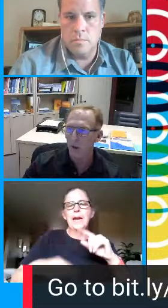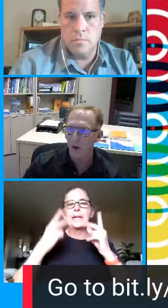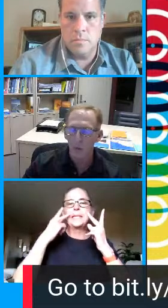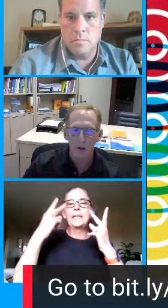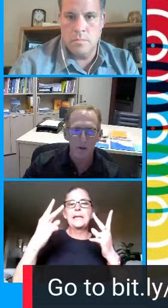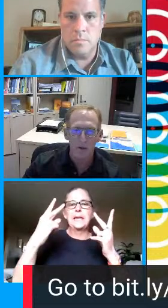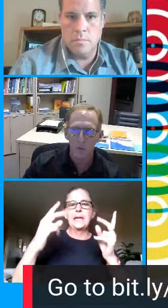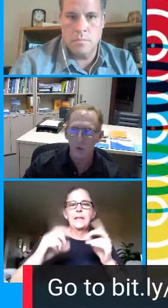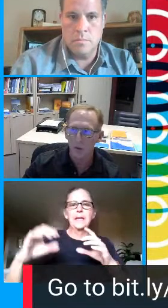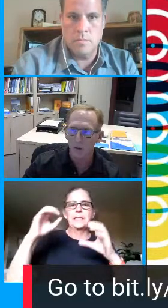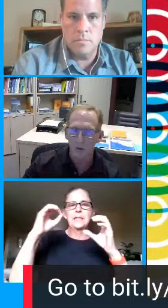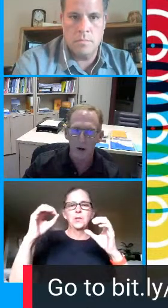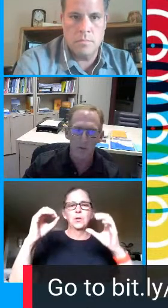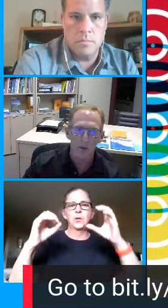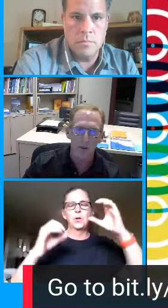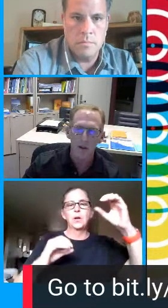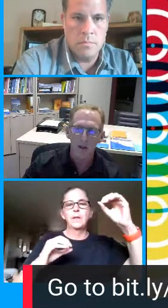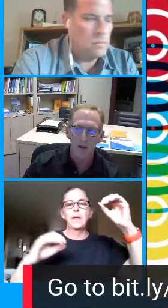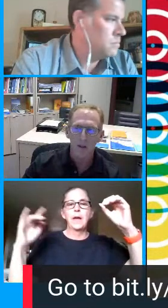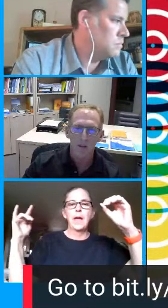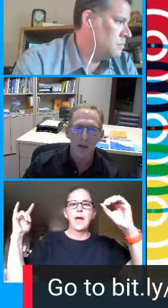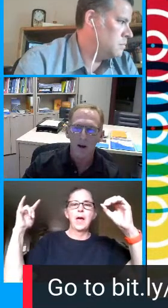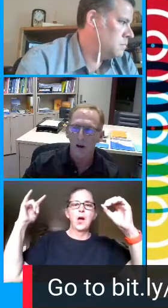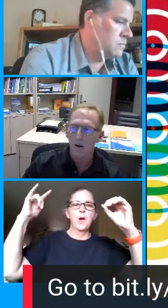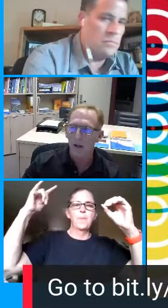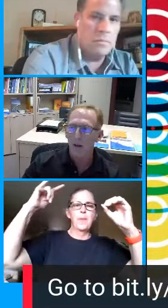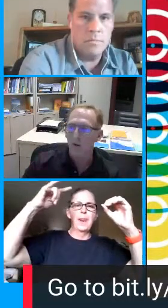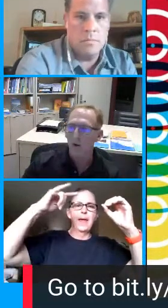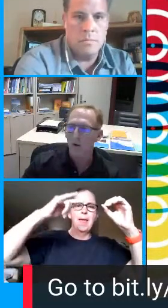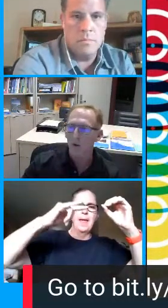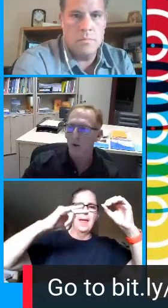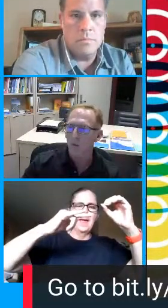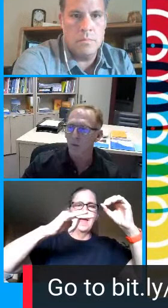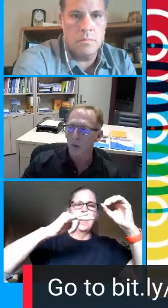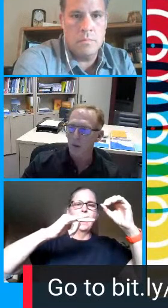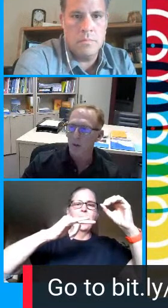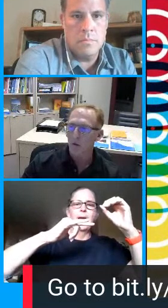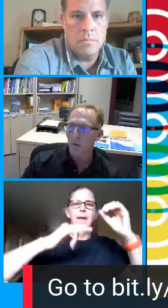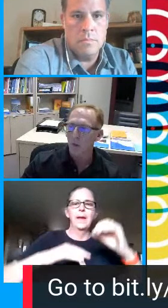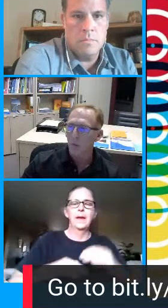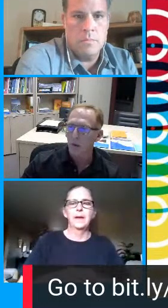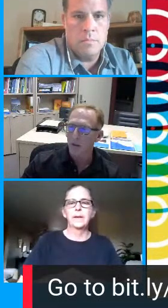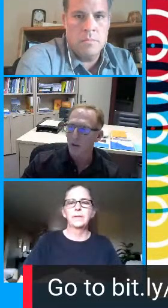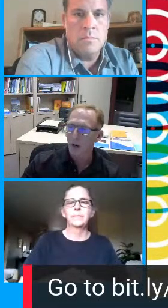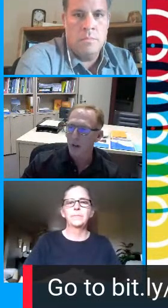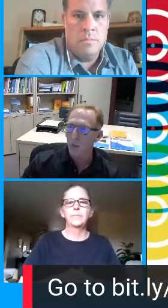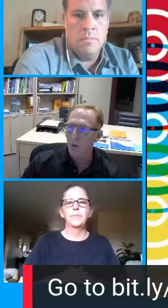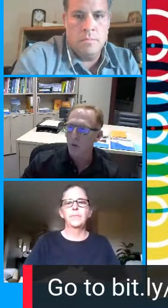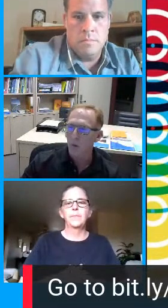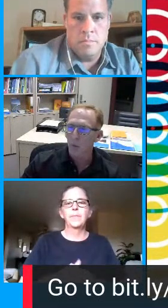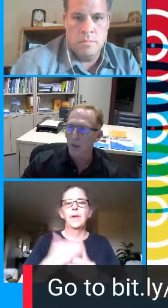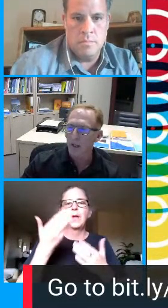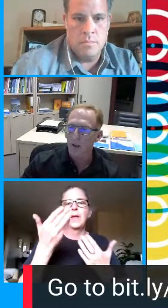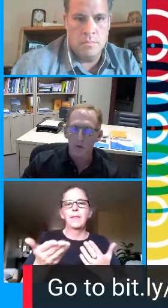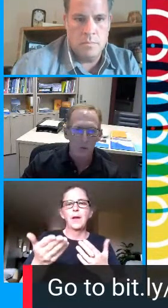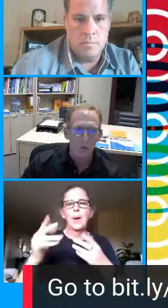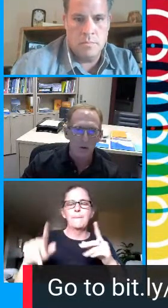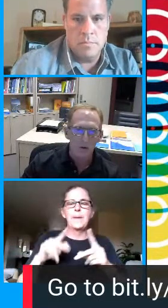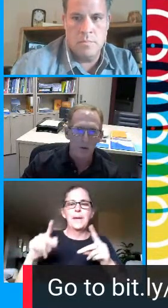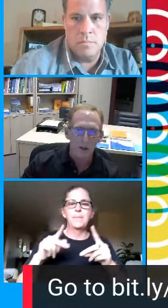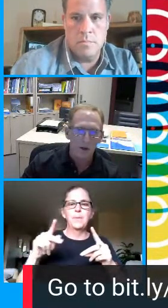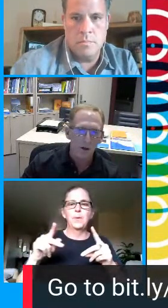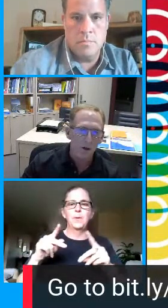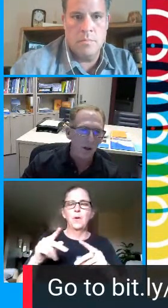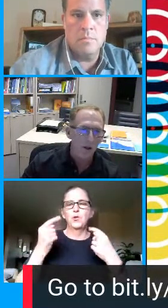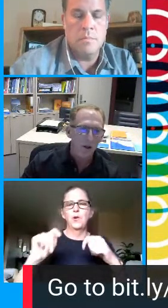there's this airplane that's moving throughout the the air and there's uh there's people on there trying to build the plane as it's